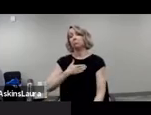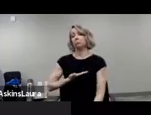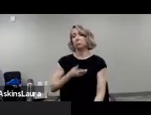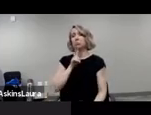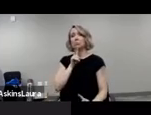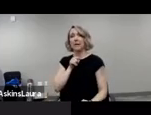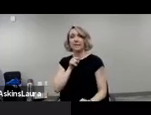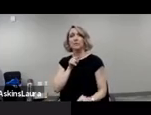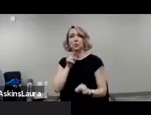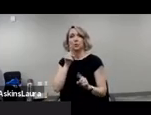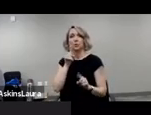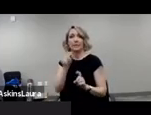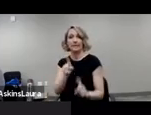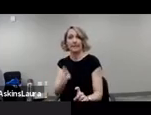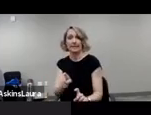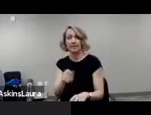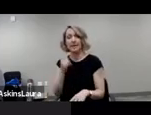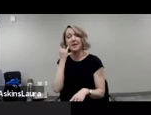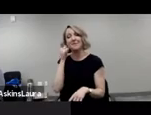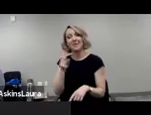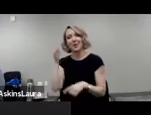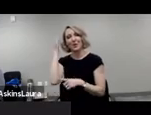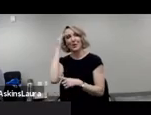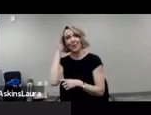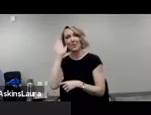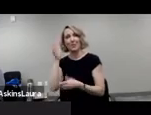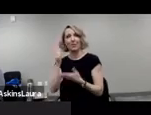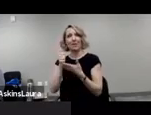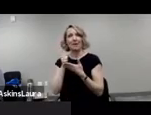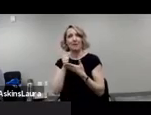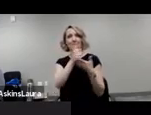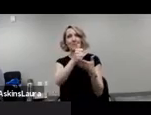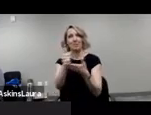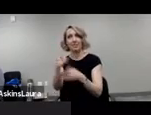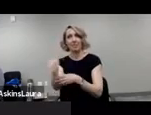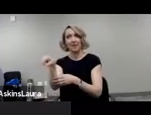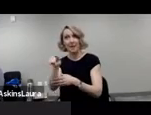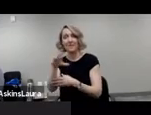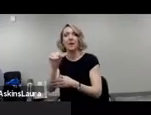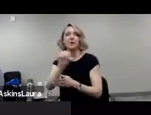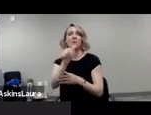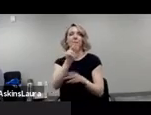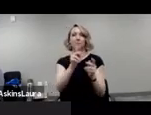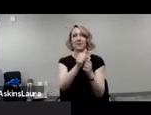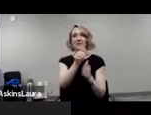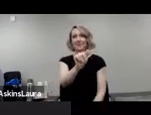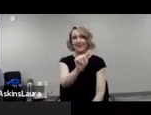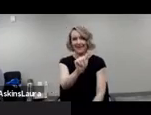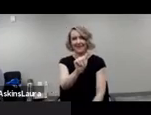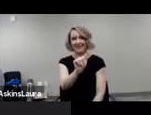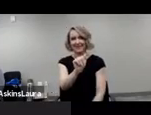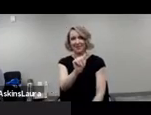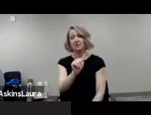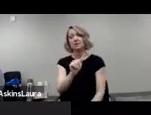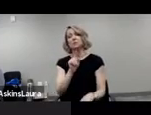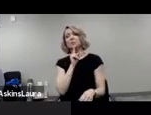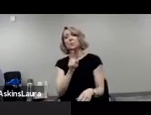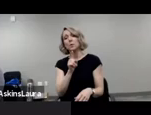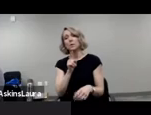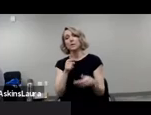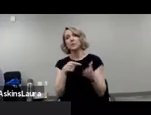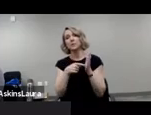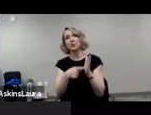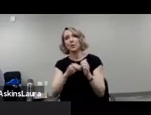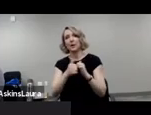people can understand, the census will be helpful for them and other people with disabilities. So really making the census bigger than just them.